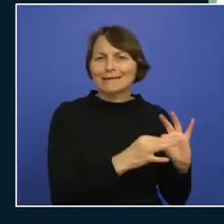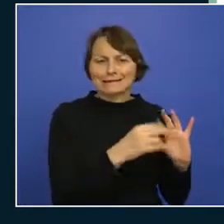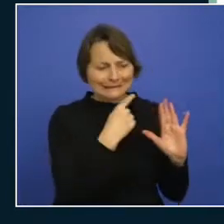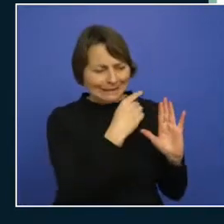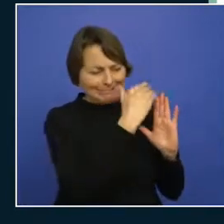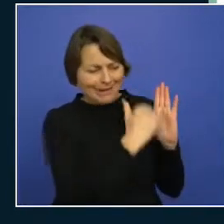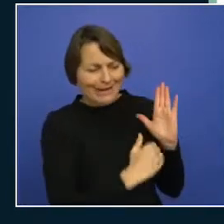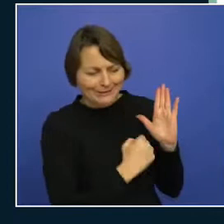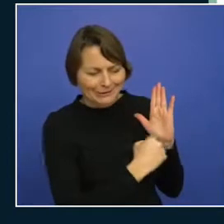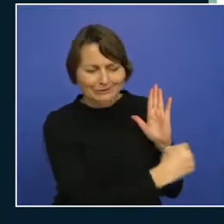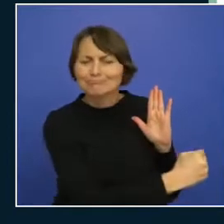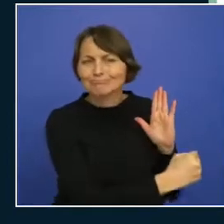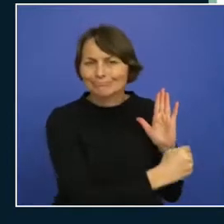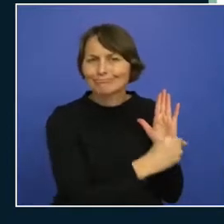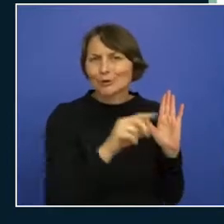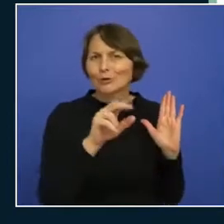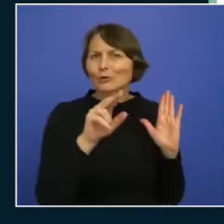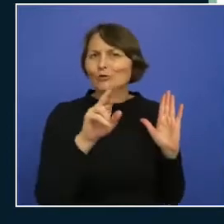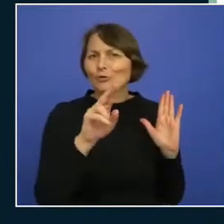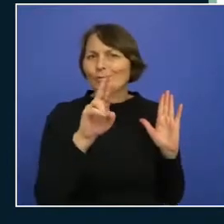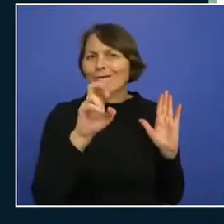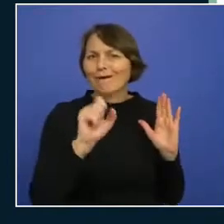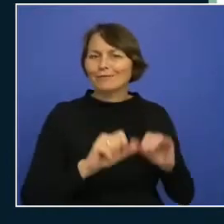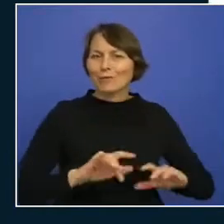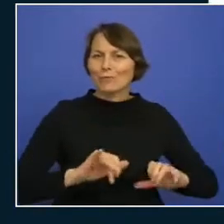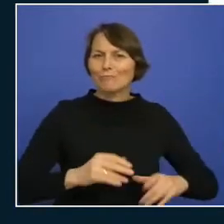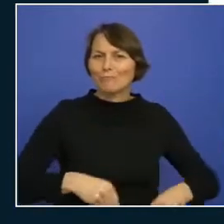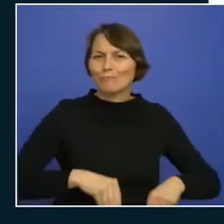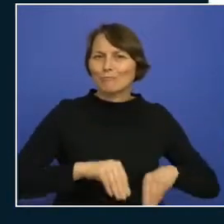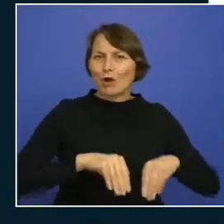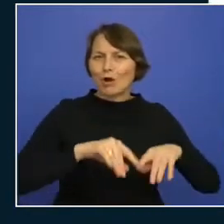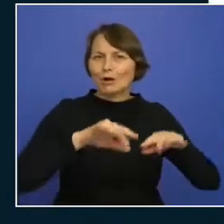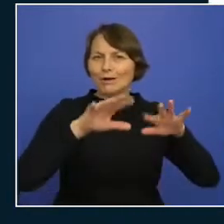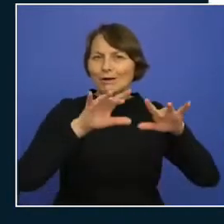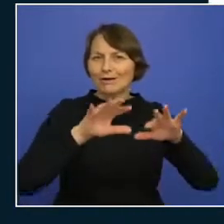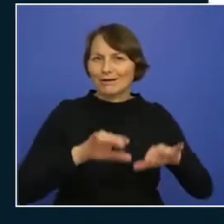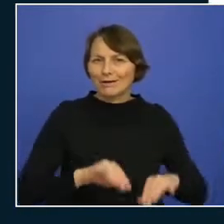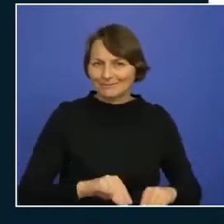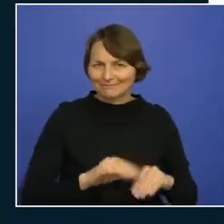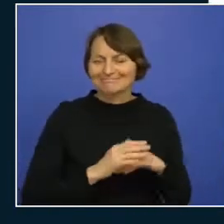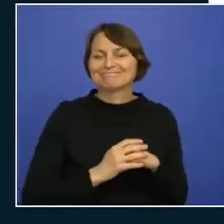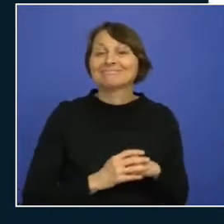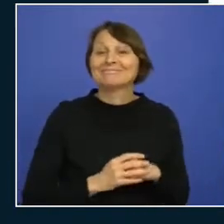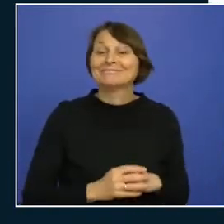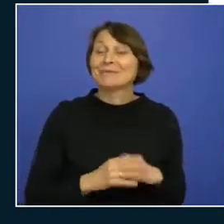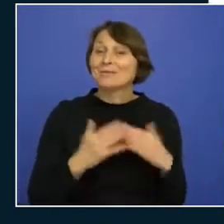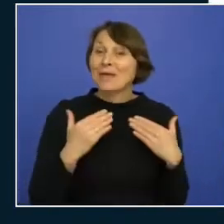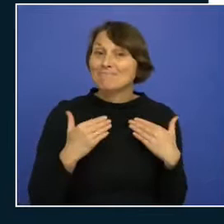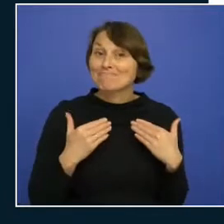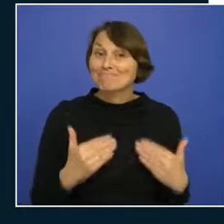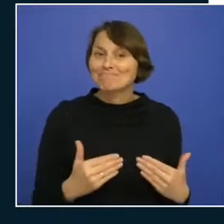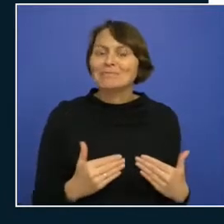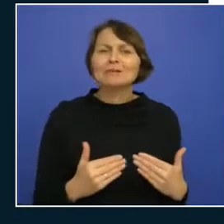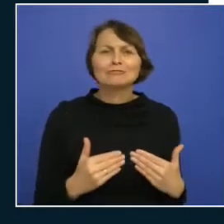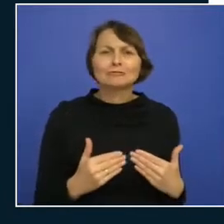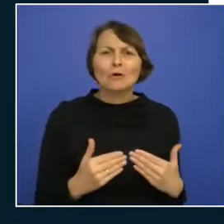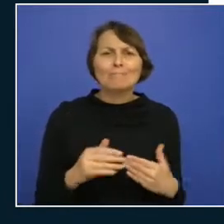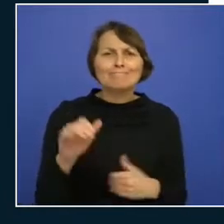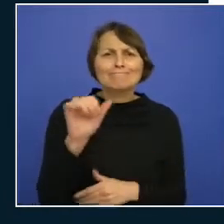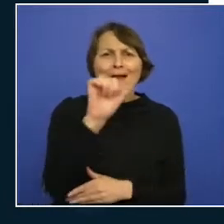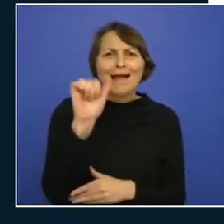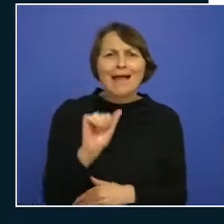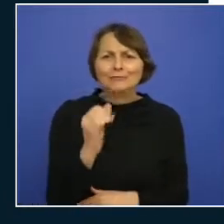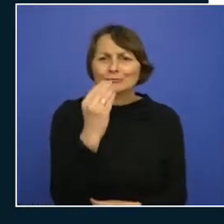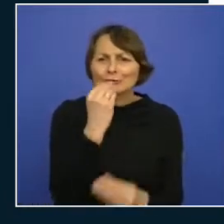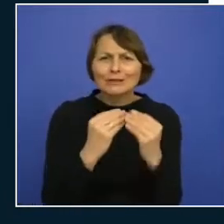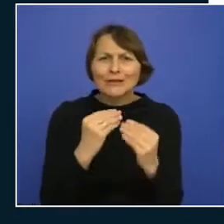of this presentation so uh let's get started so the azure bakery uh because of the available time